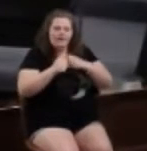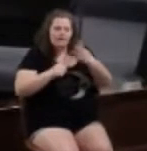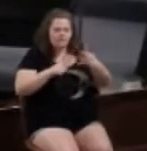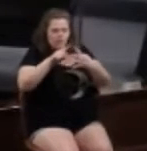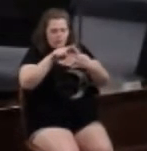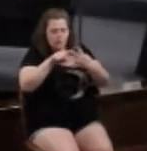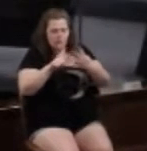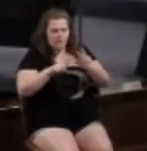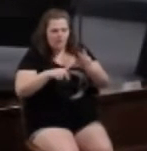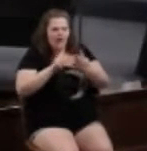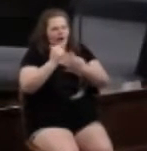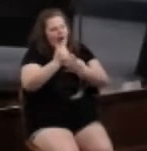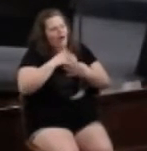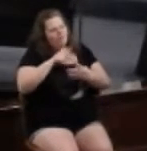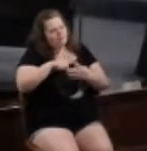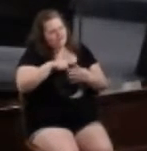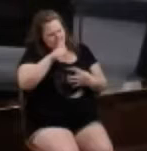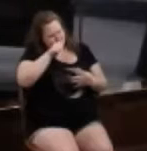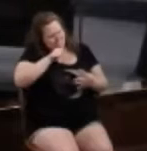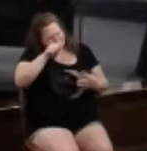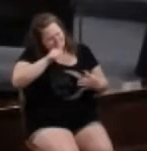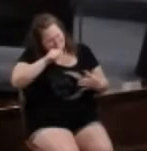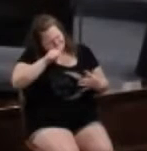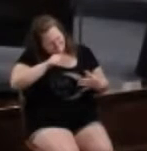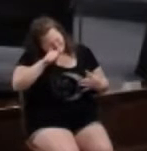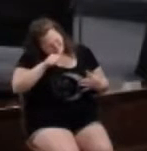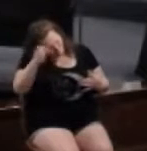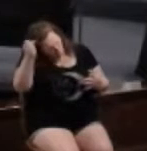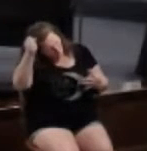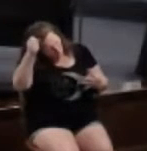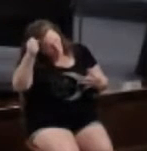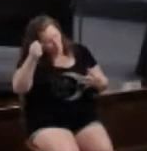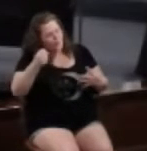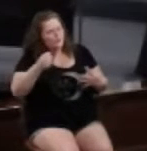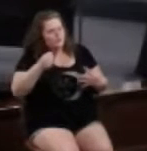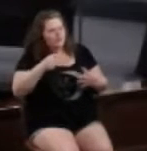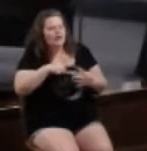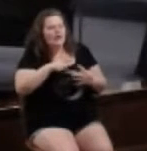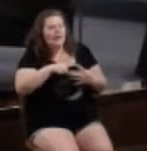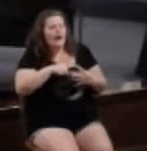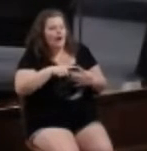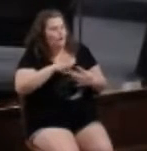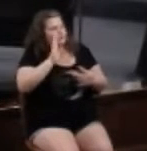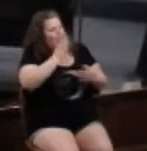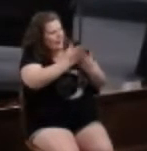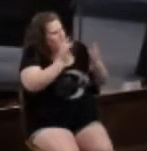us weather the storm that will and have come our way to break our unity.